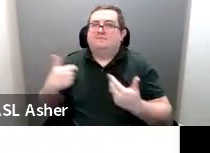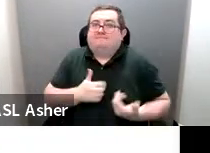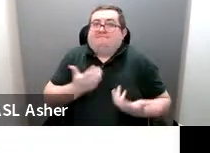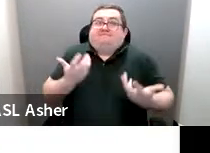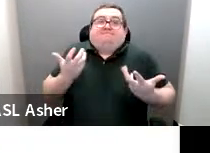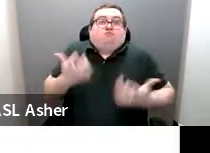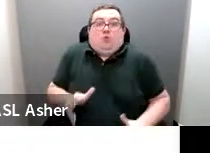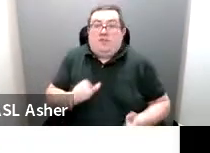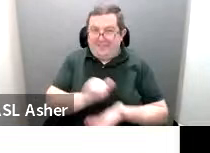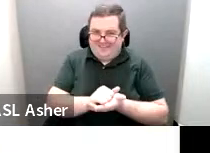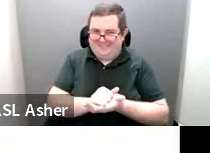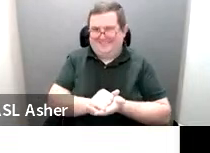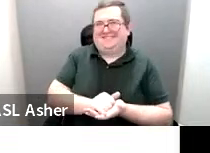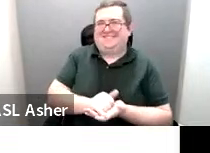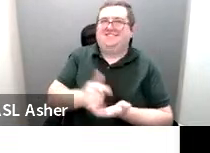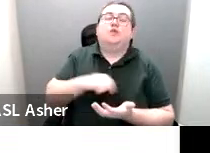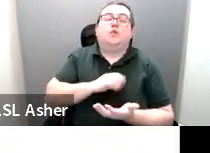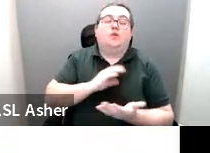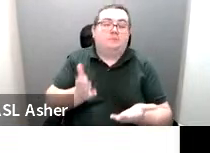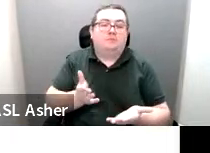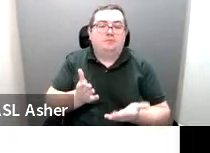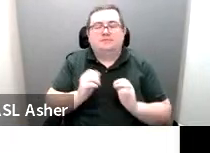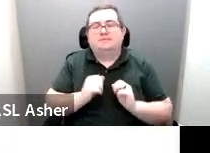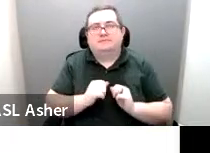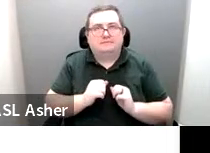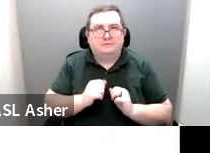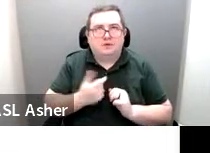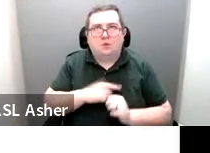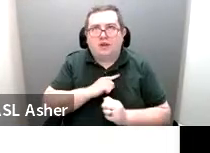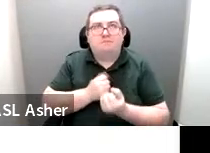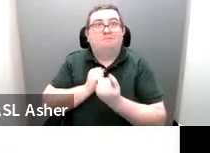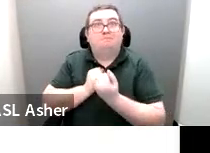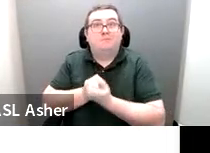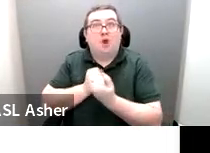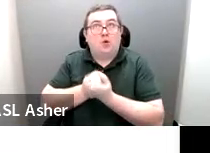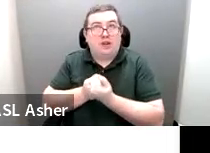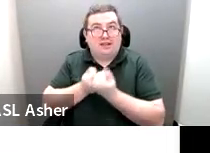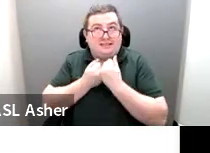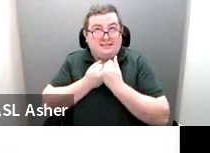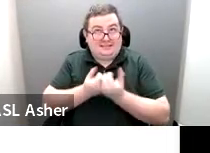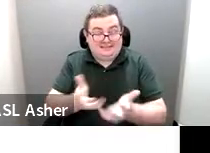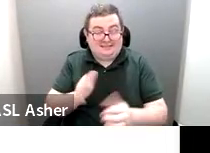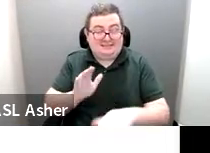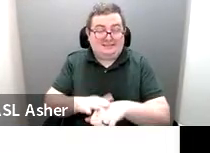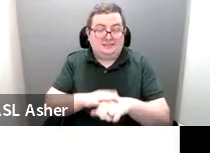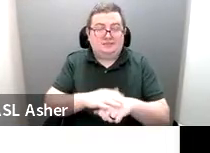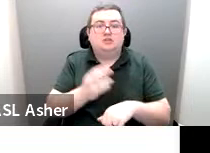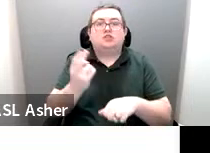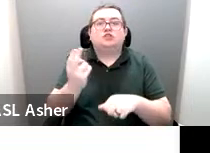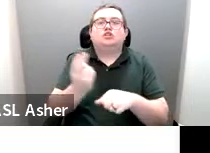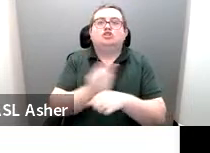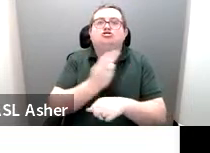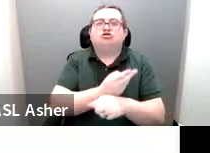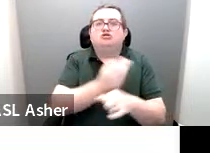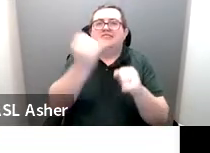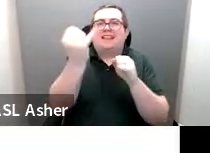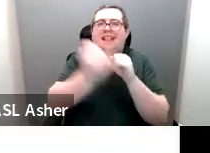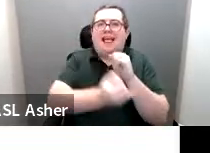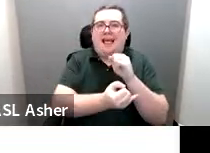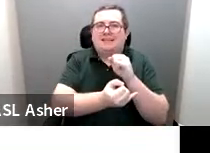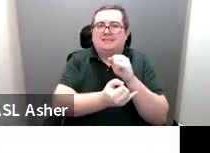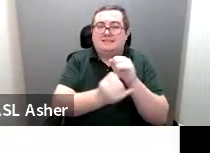happening. So we're proposing, or we're promoting, sorry, this use last sign